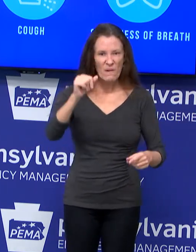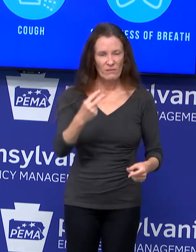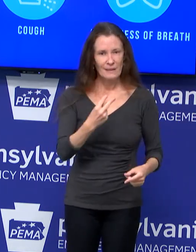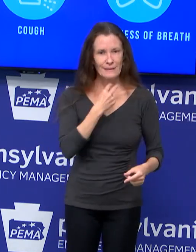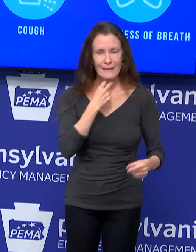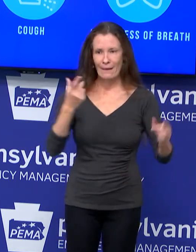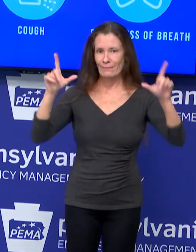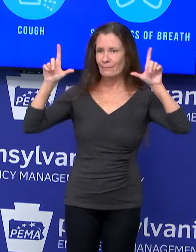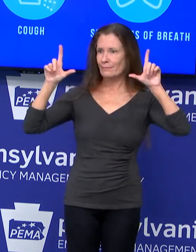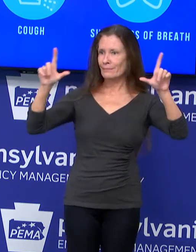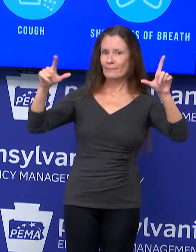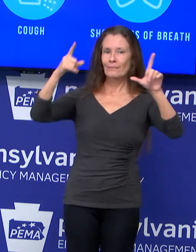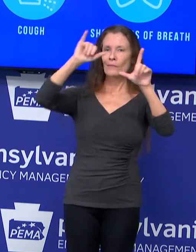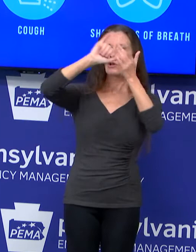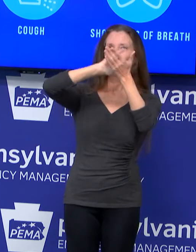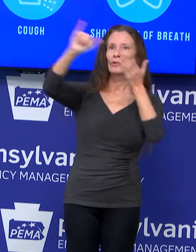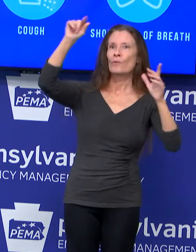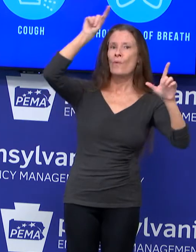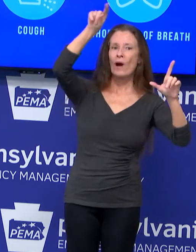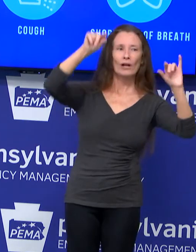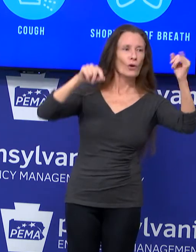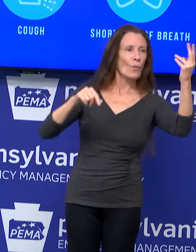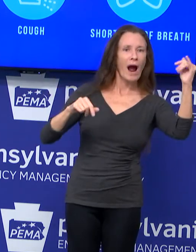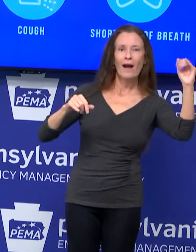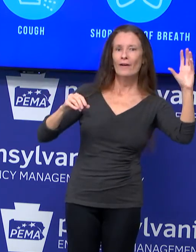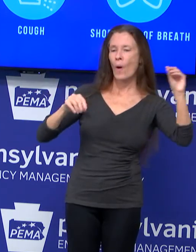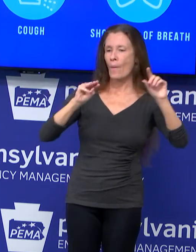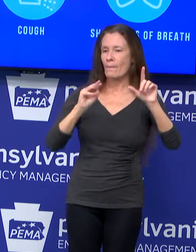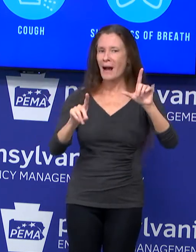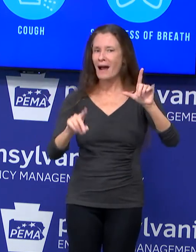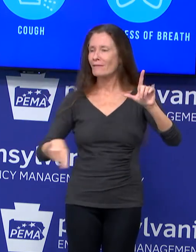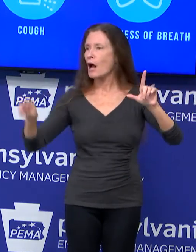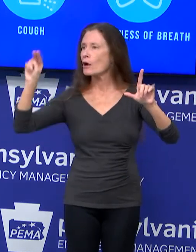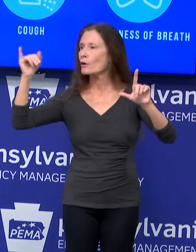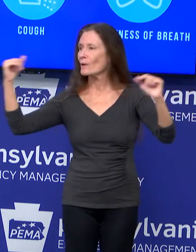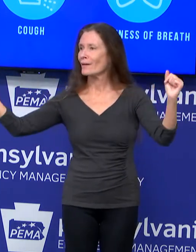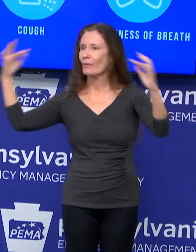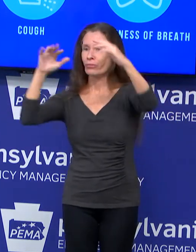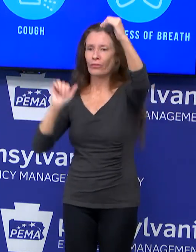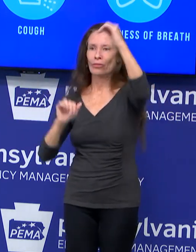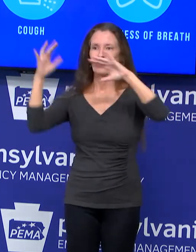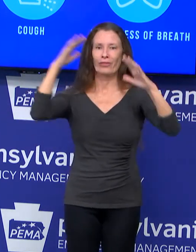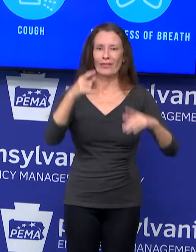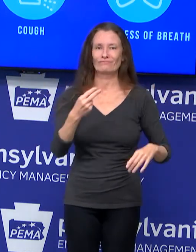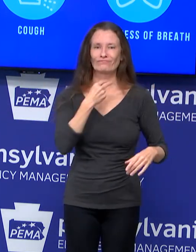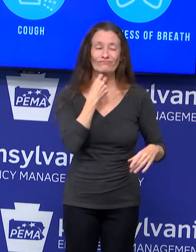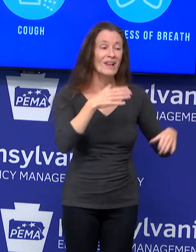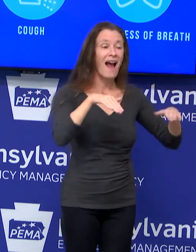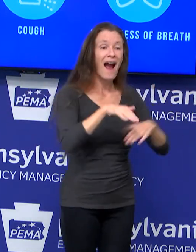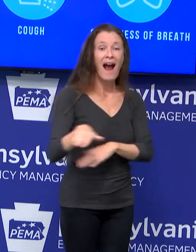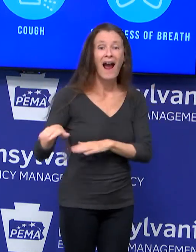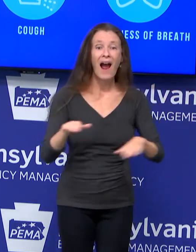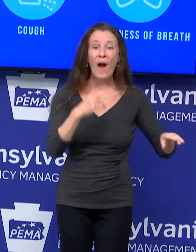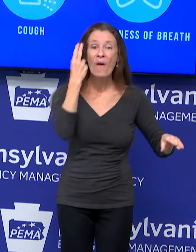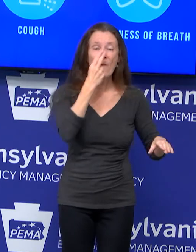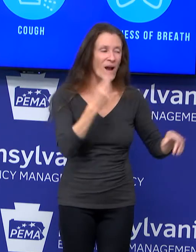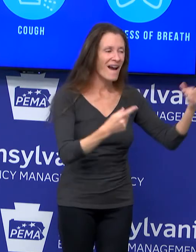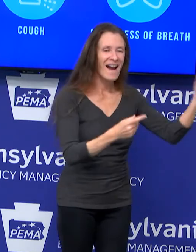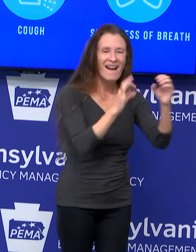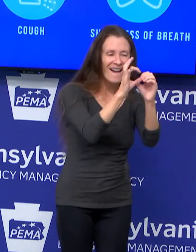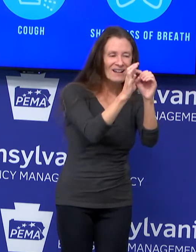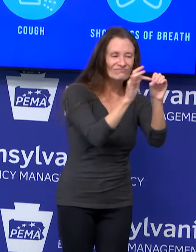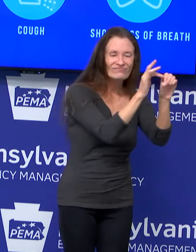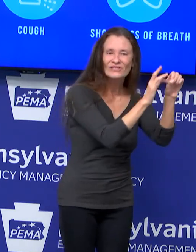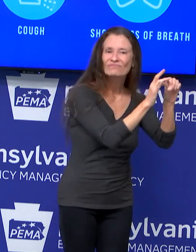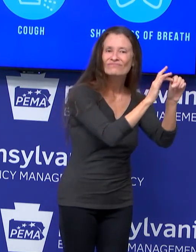that we are contiguous to. And so I do not think that we have reached the peak, which highlights the importance of the messages I'm trying to relate today.